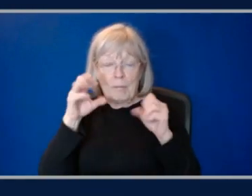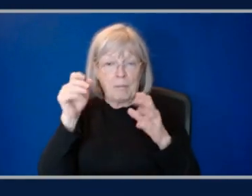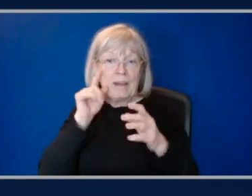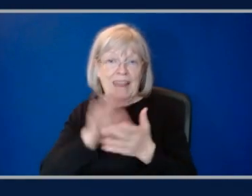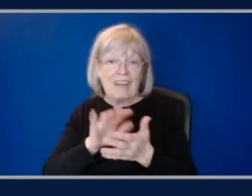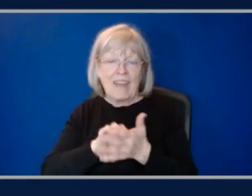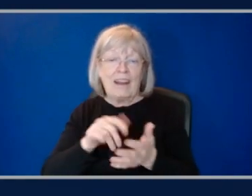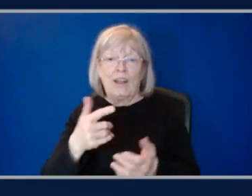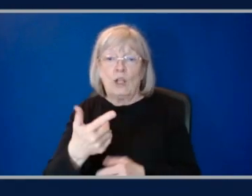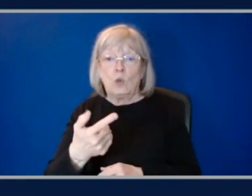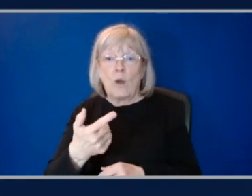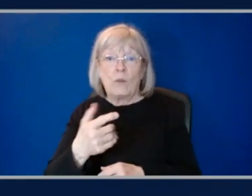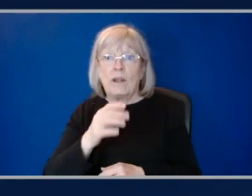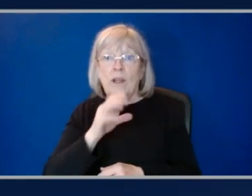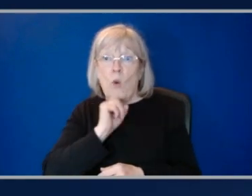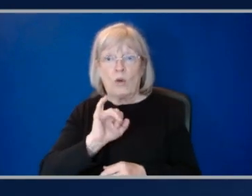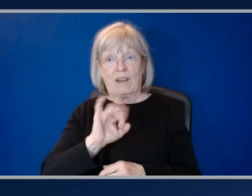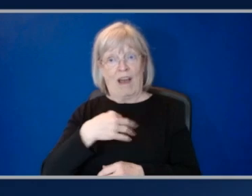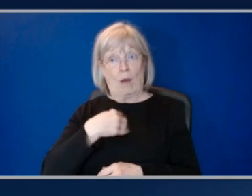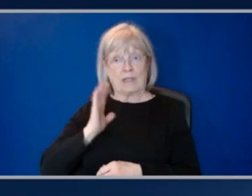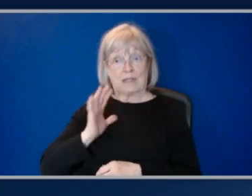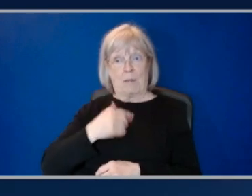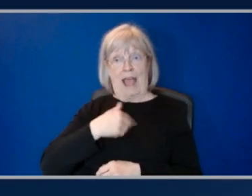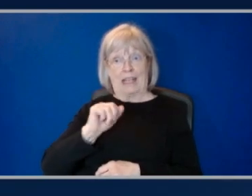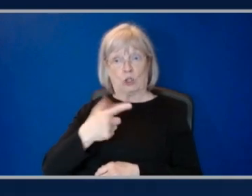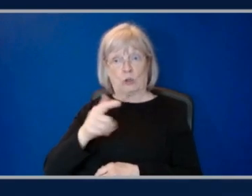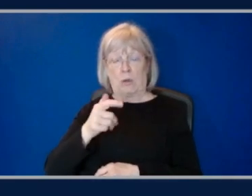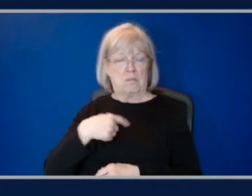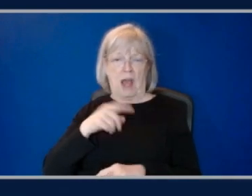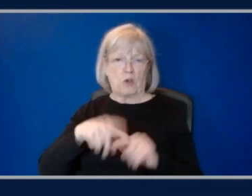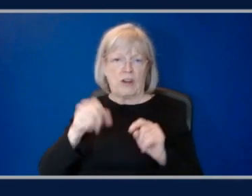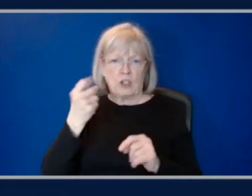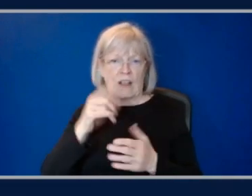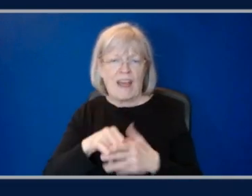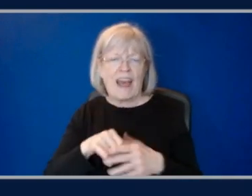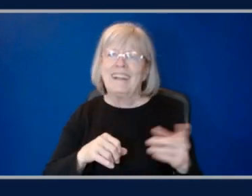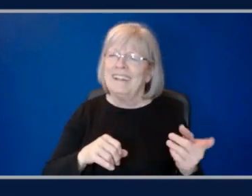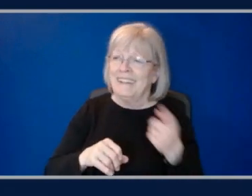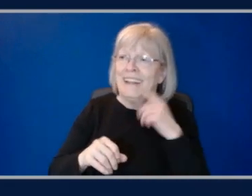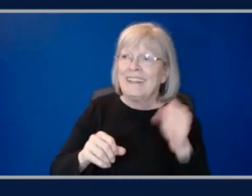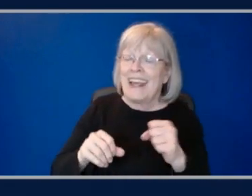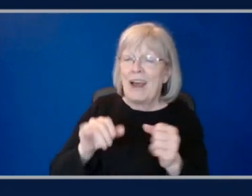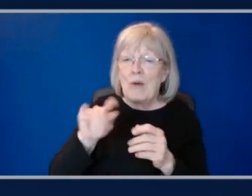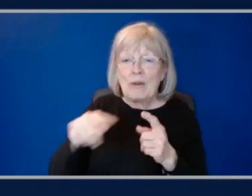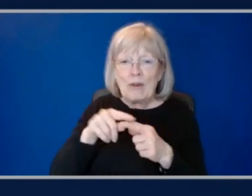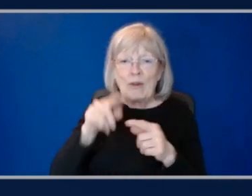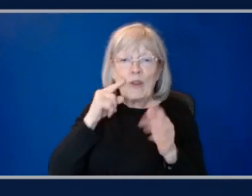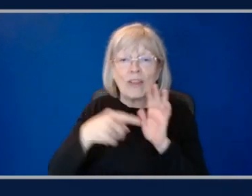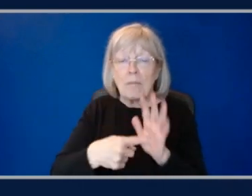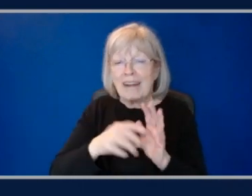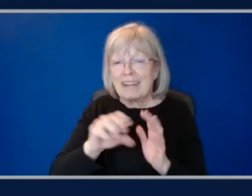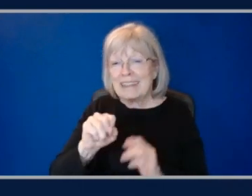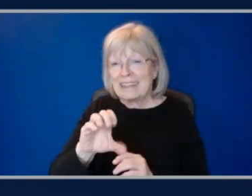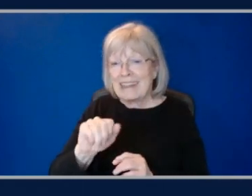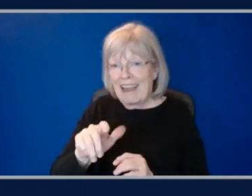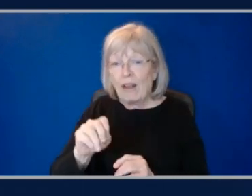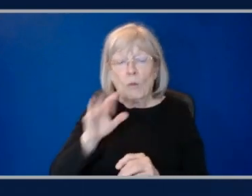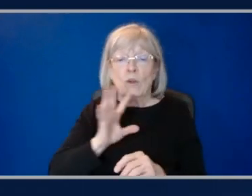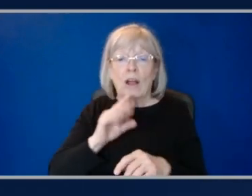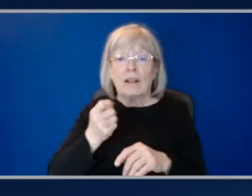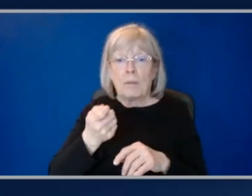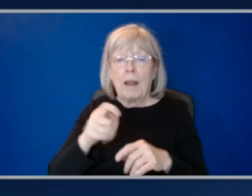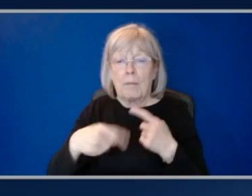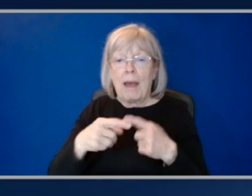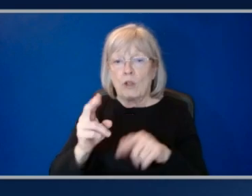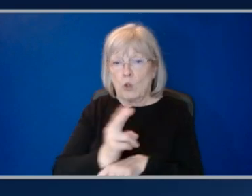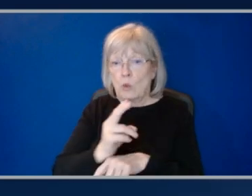of myself couldn't even comprehend that. Yeah. Yeah. It's, you know, as these models scale and, you I think we'll talk a little bit about the use cases here and actually show a